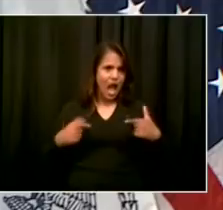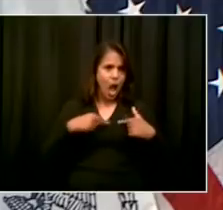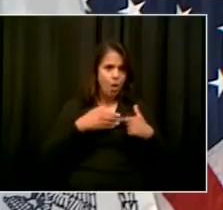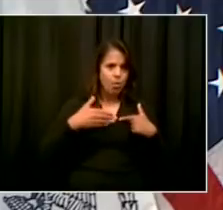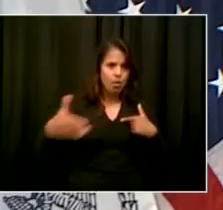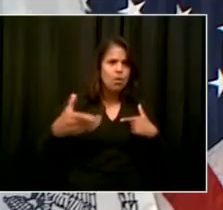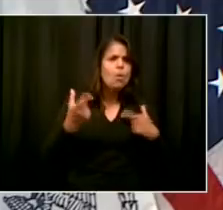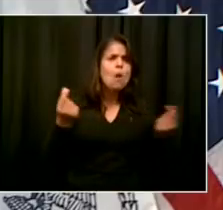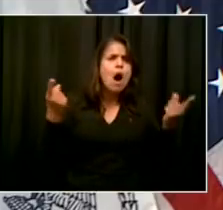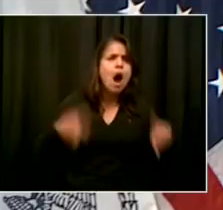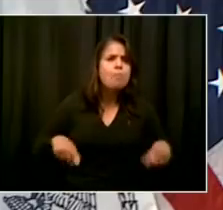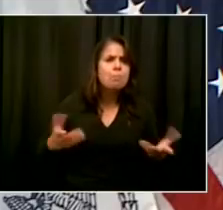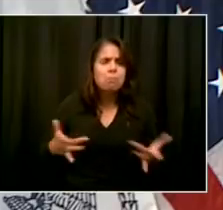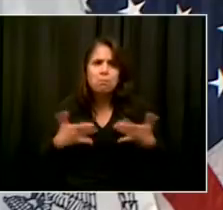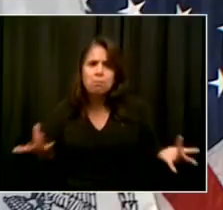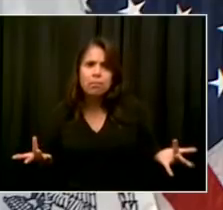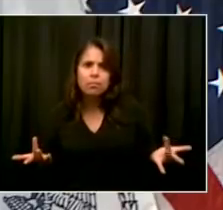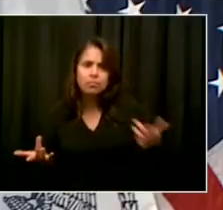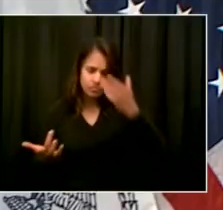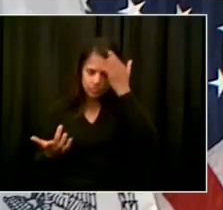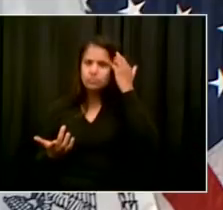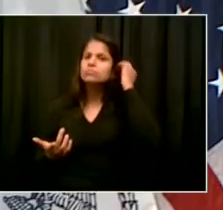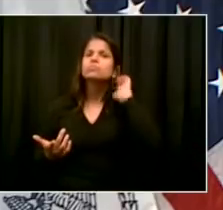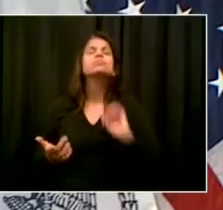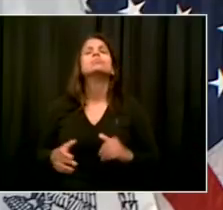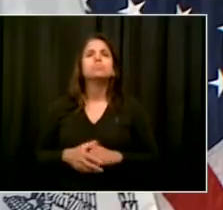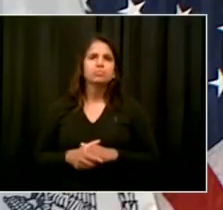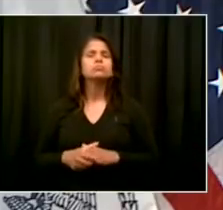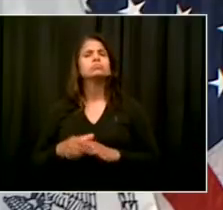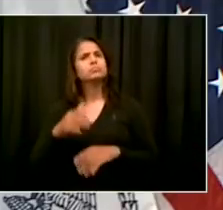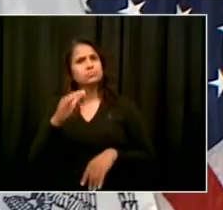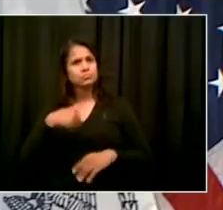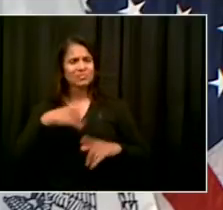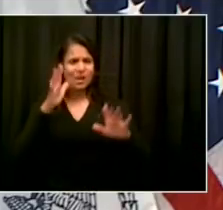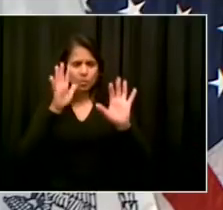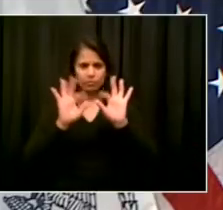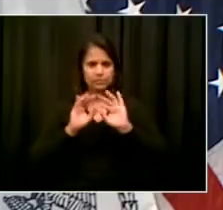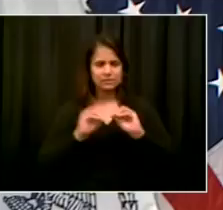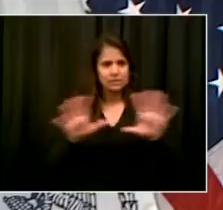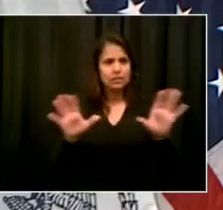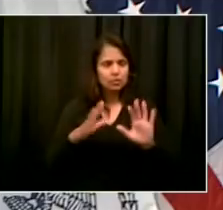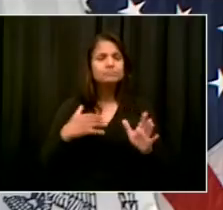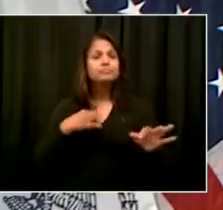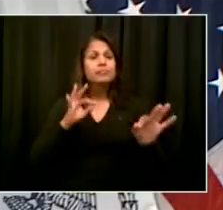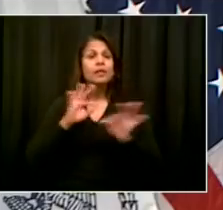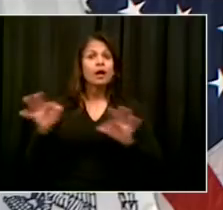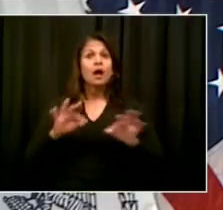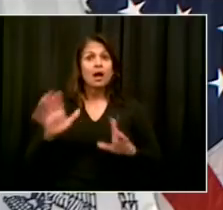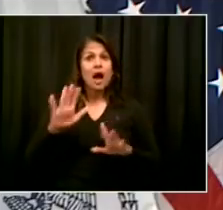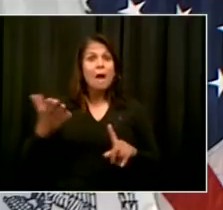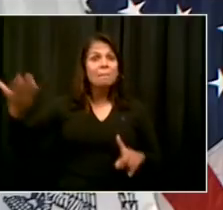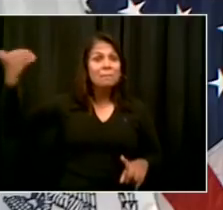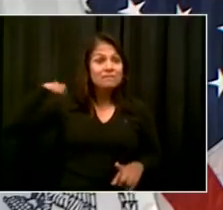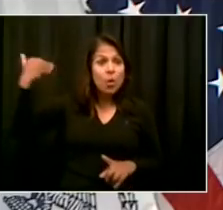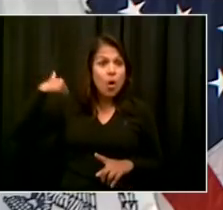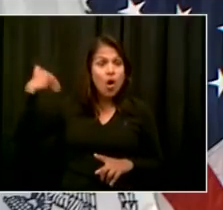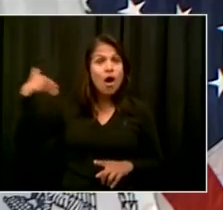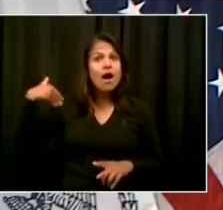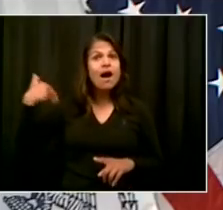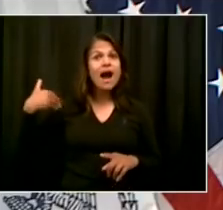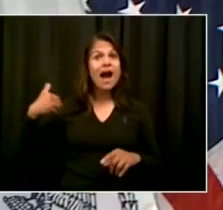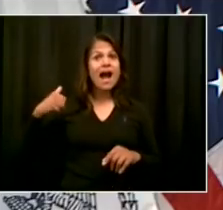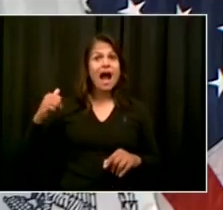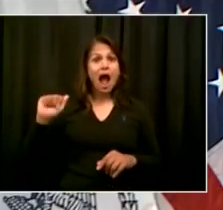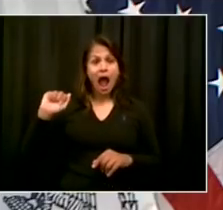We went from having the worst situation in the country, the epicenter of this crisis, to fighting our way